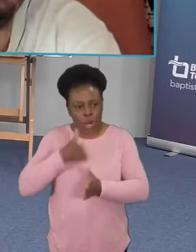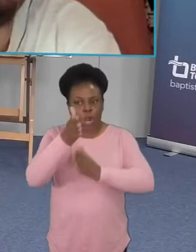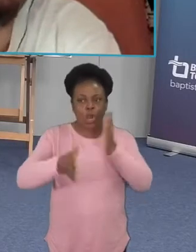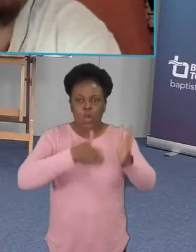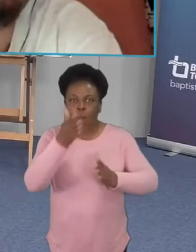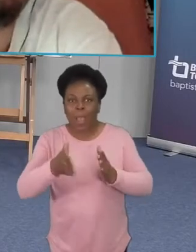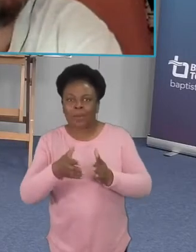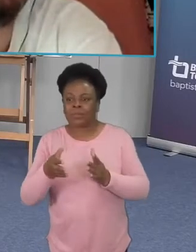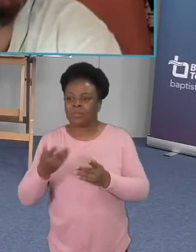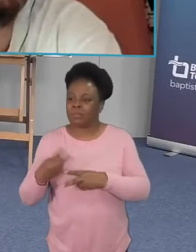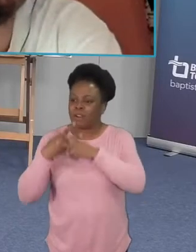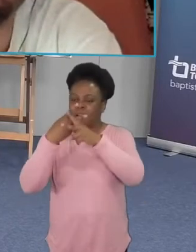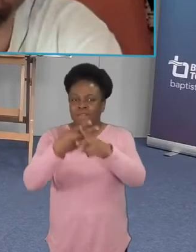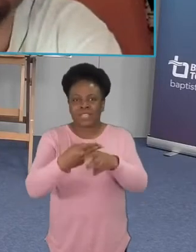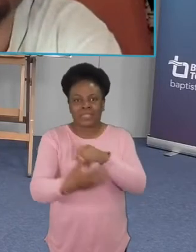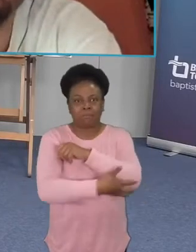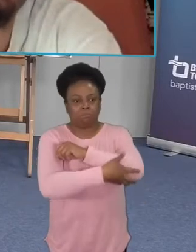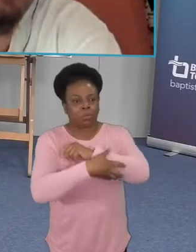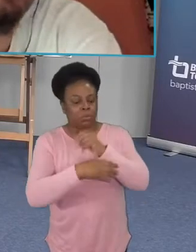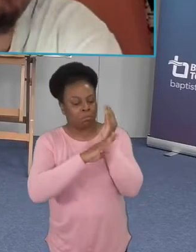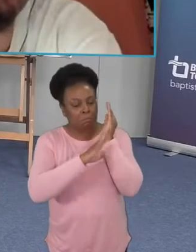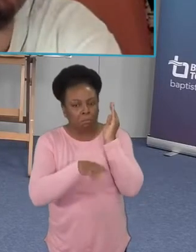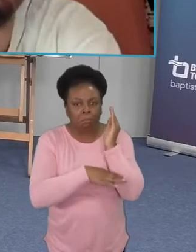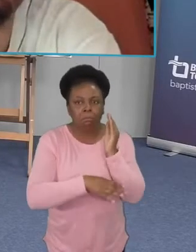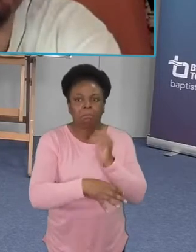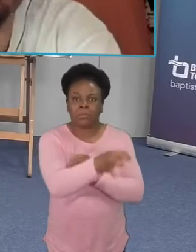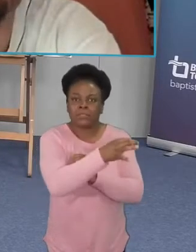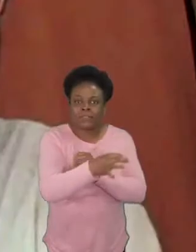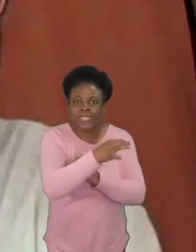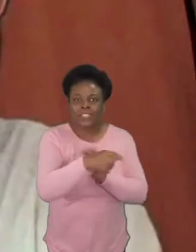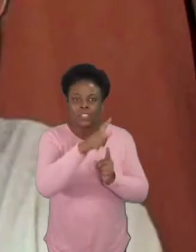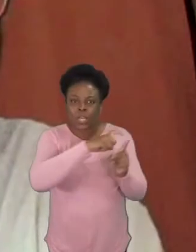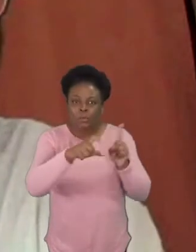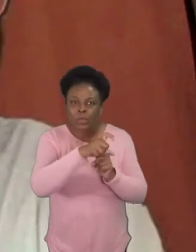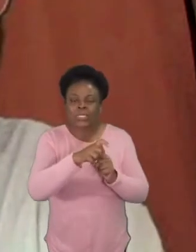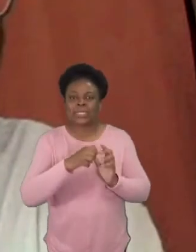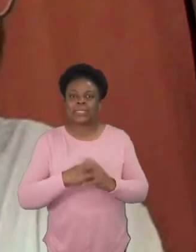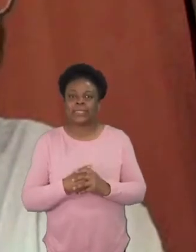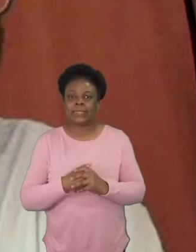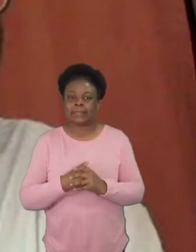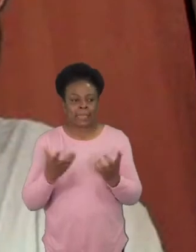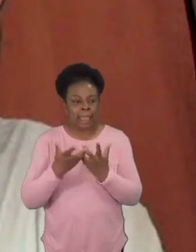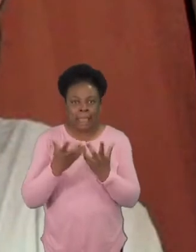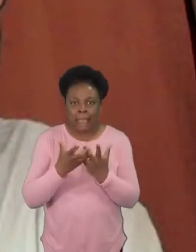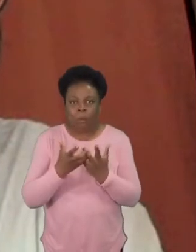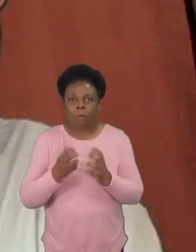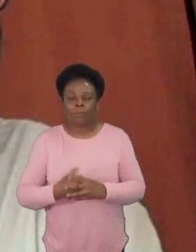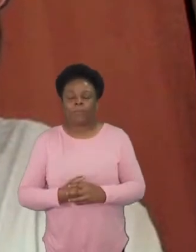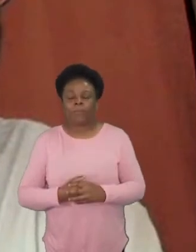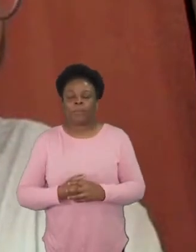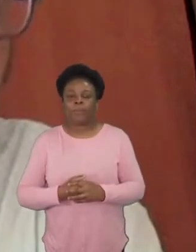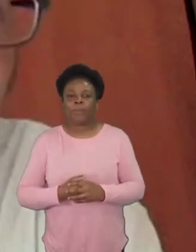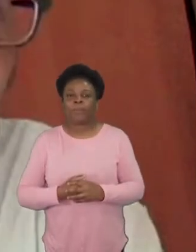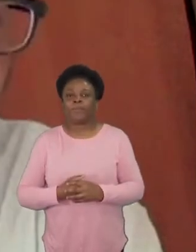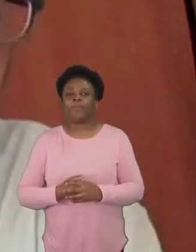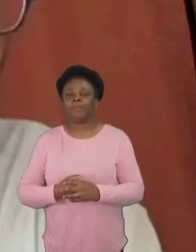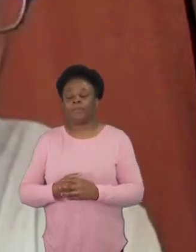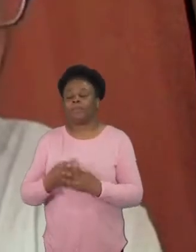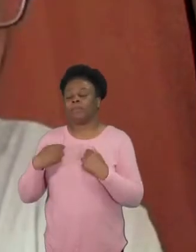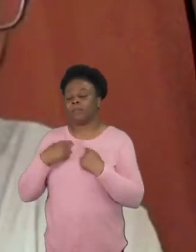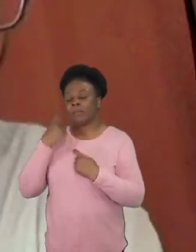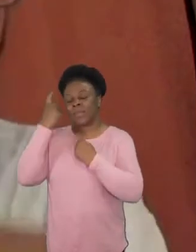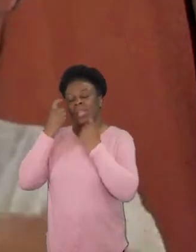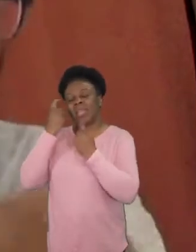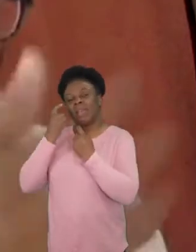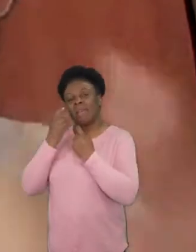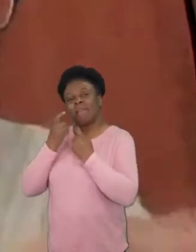yeah well the the when i when i look at jesus um i think this is what what discipleship